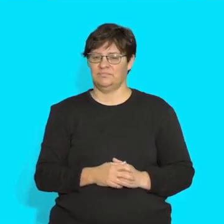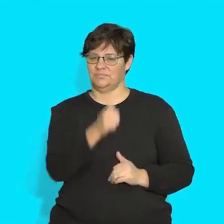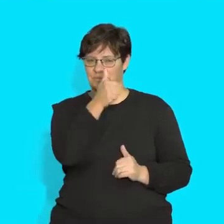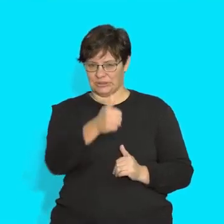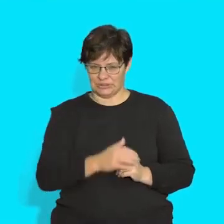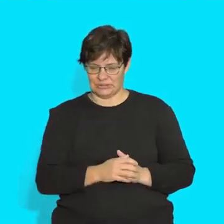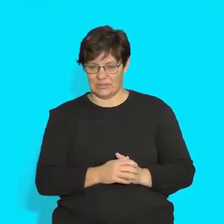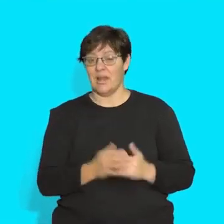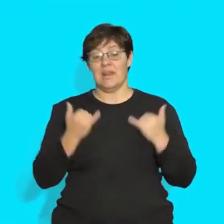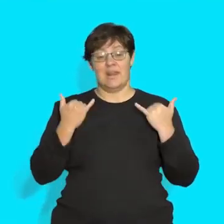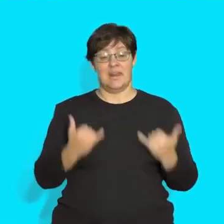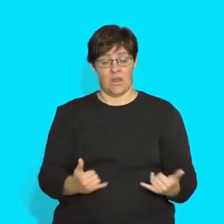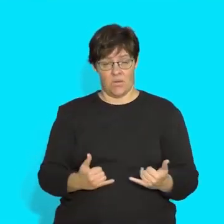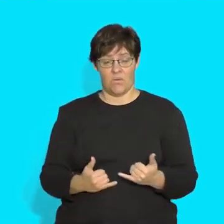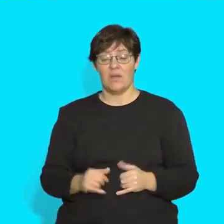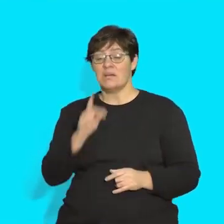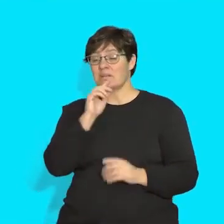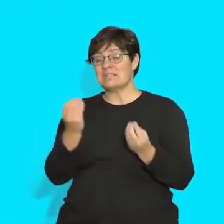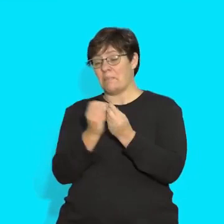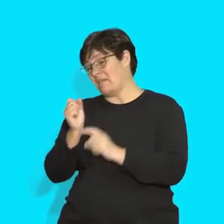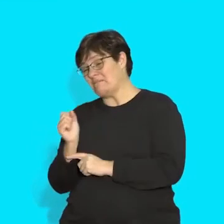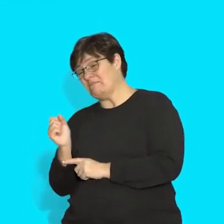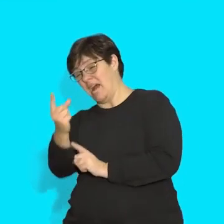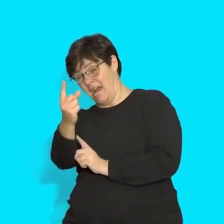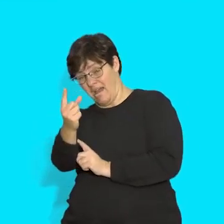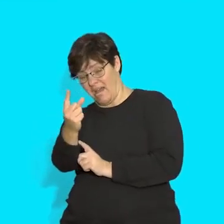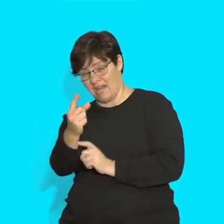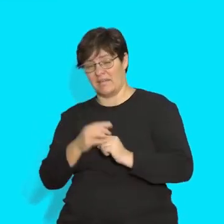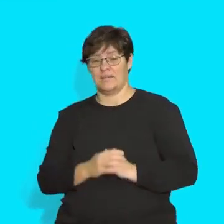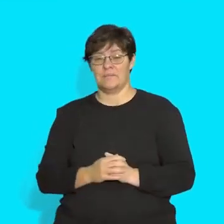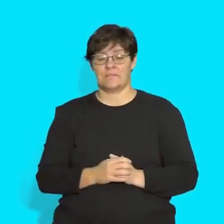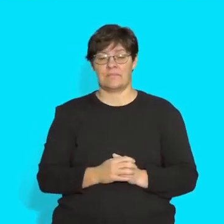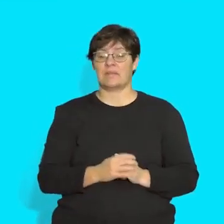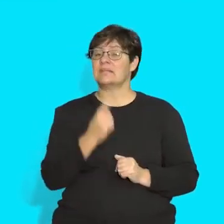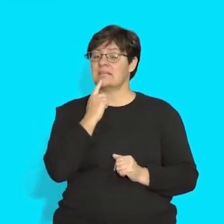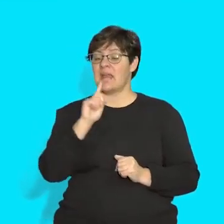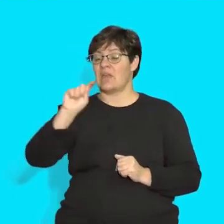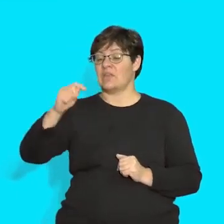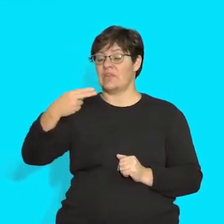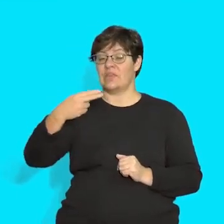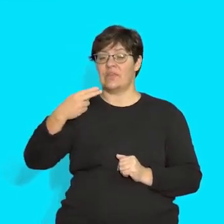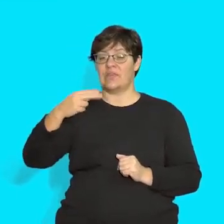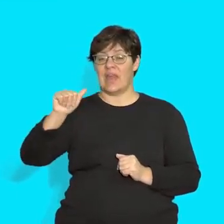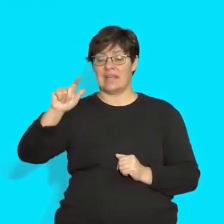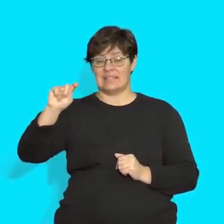Good. Now, when we talk about something that is far away from us, we say, that is.